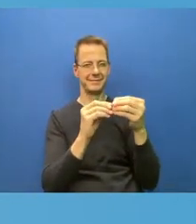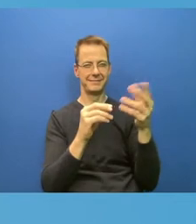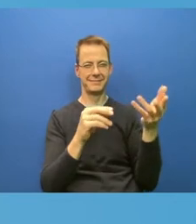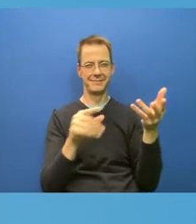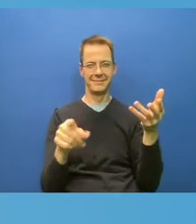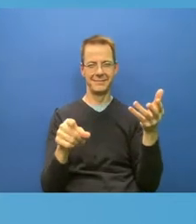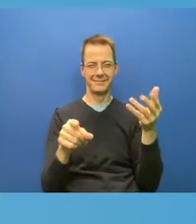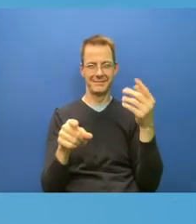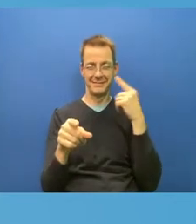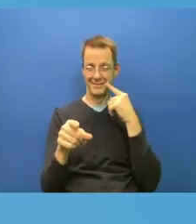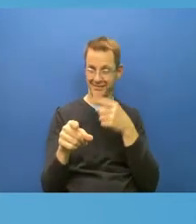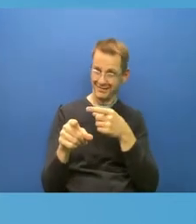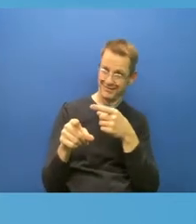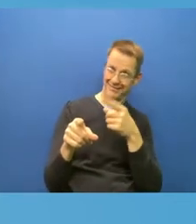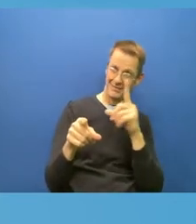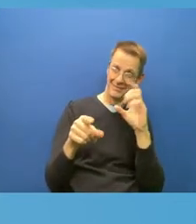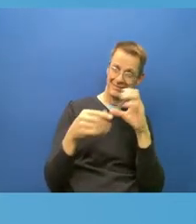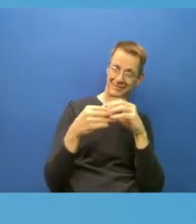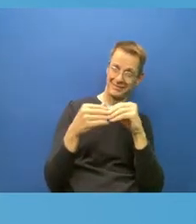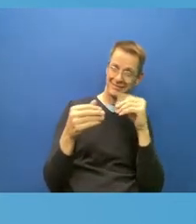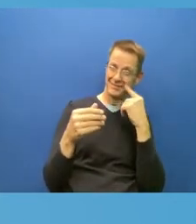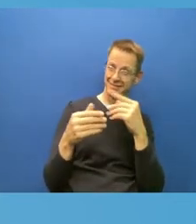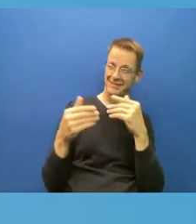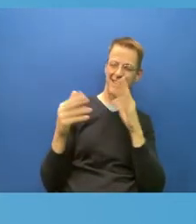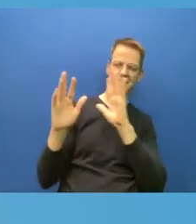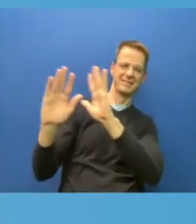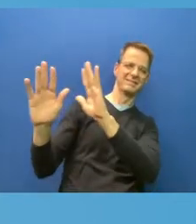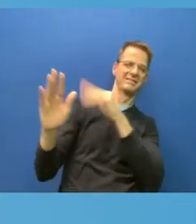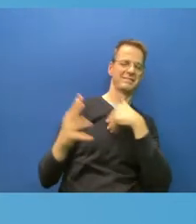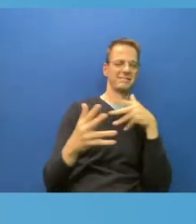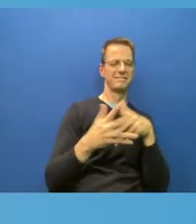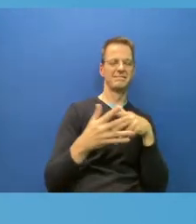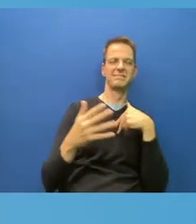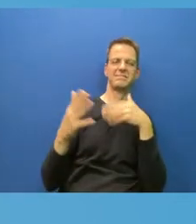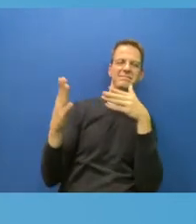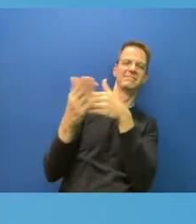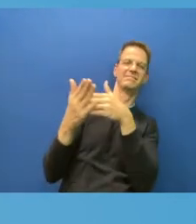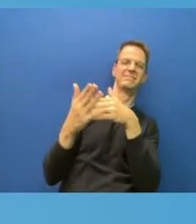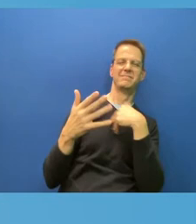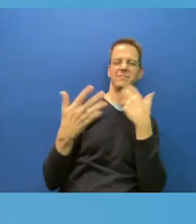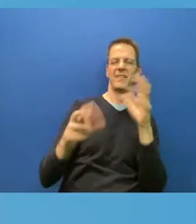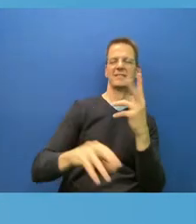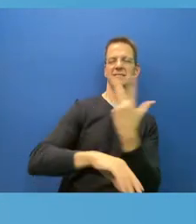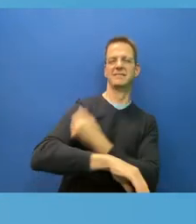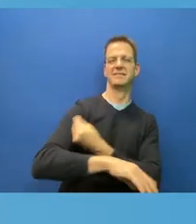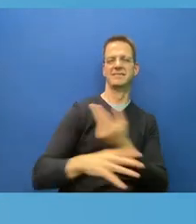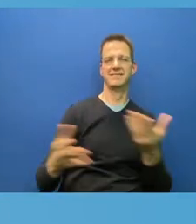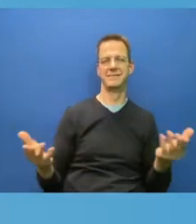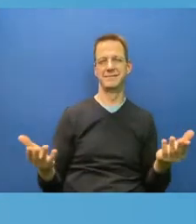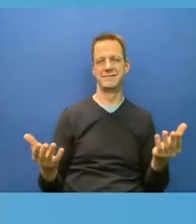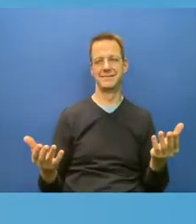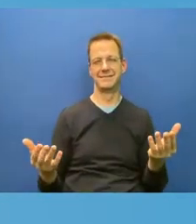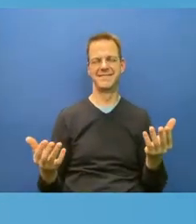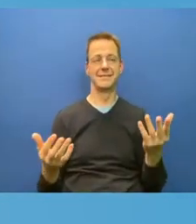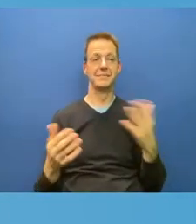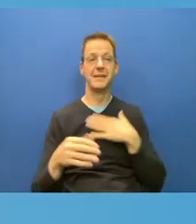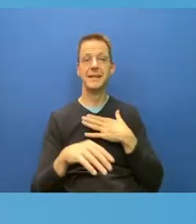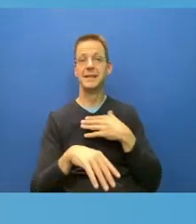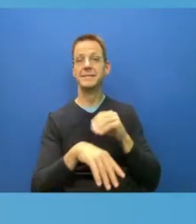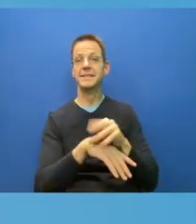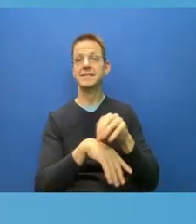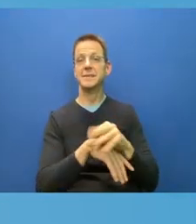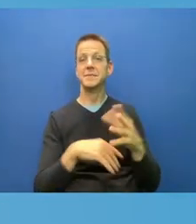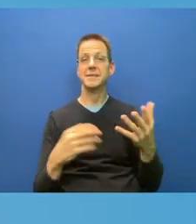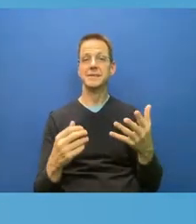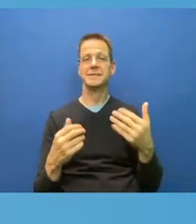My advice, since I don't need to repeat what's already been said, I don't think about light touch interventions, my